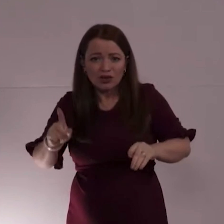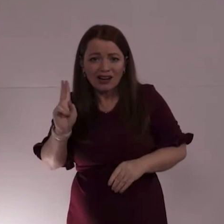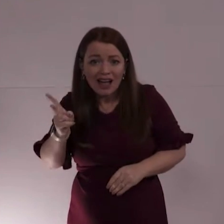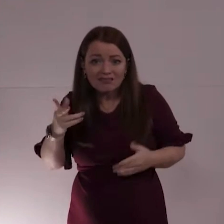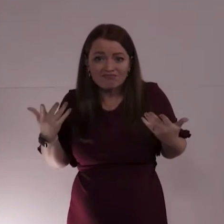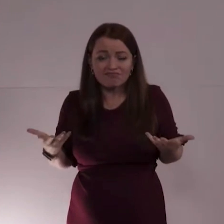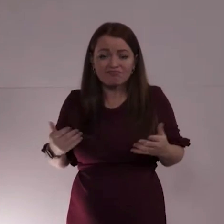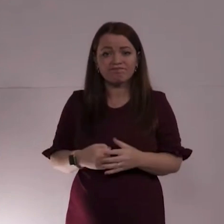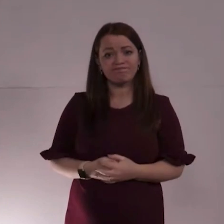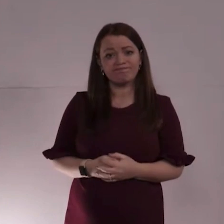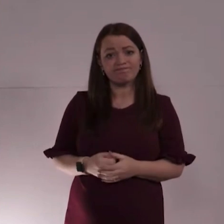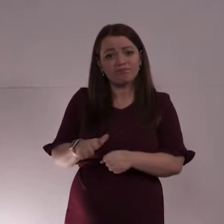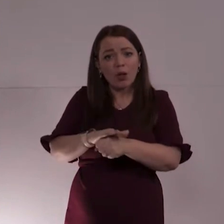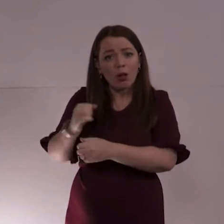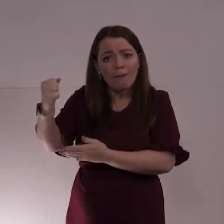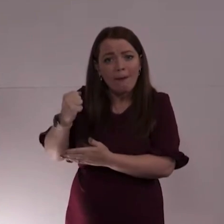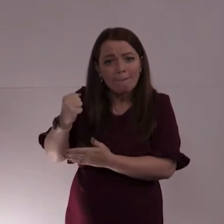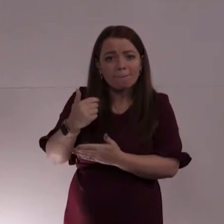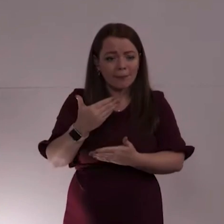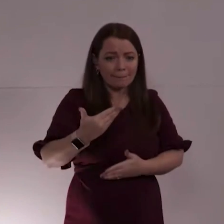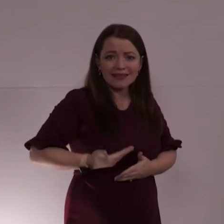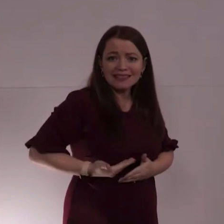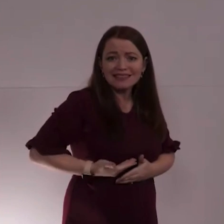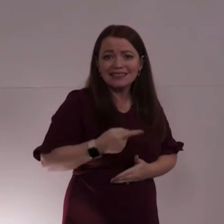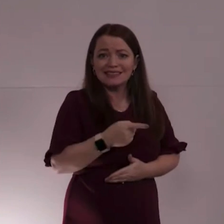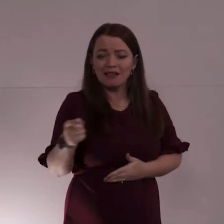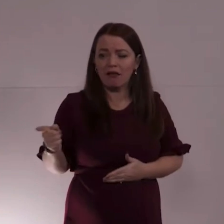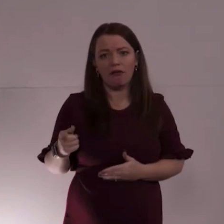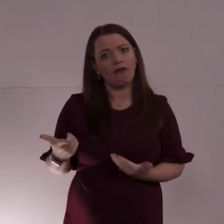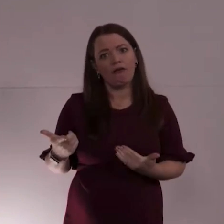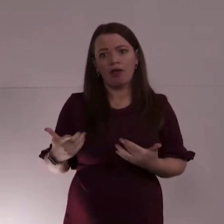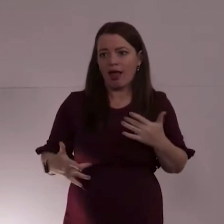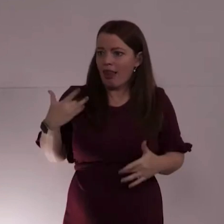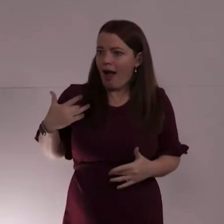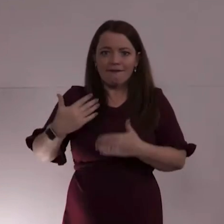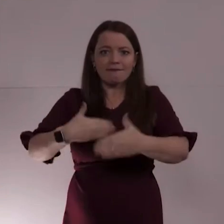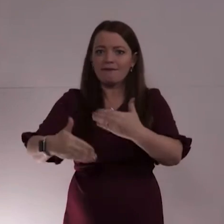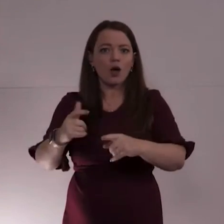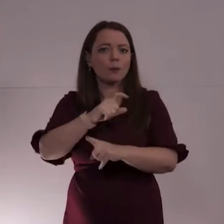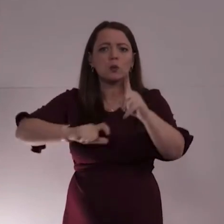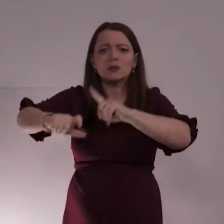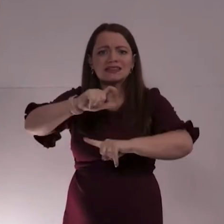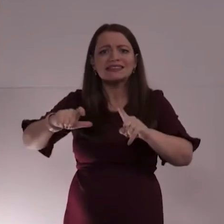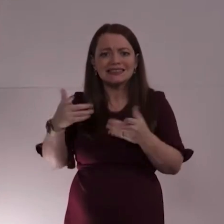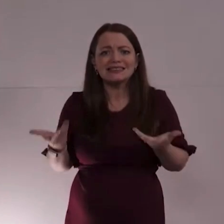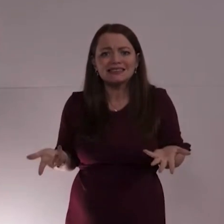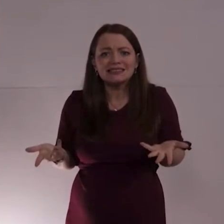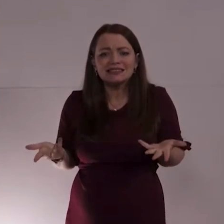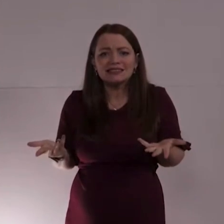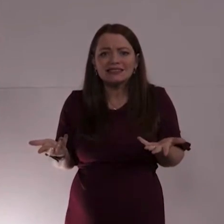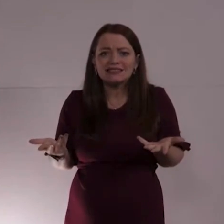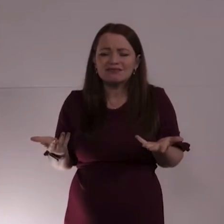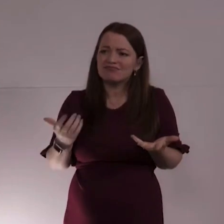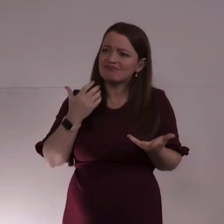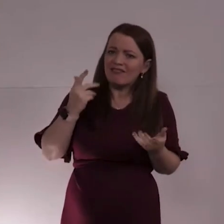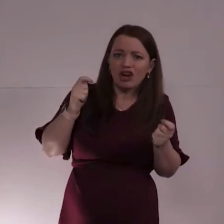Local pubs and businesses are the lifeblood of our communities. But at every twist and